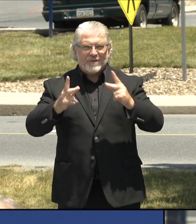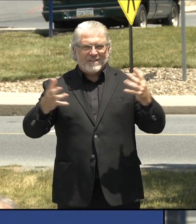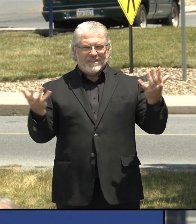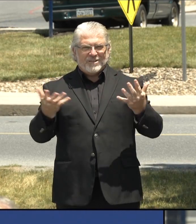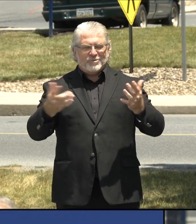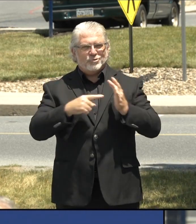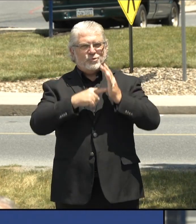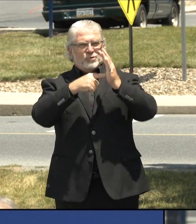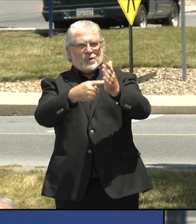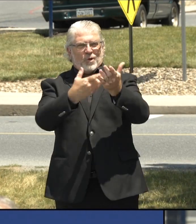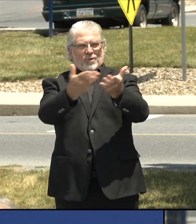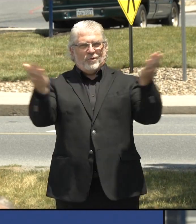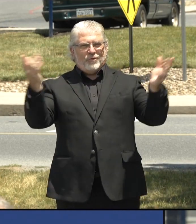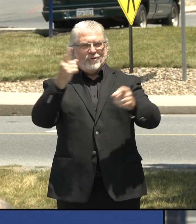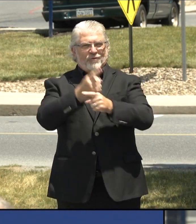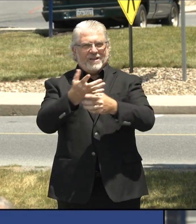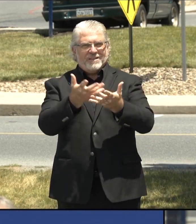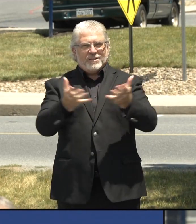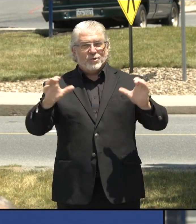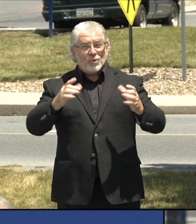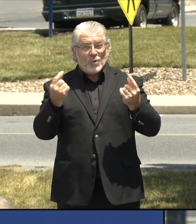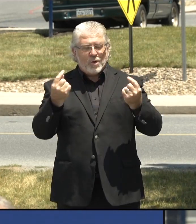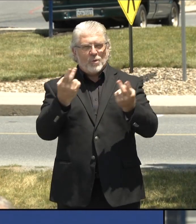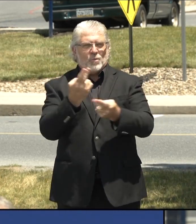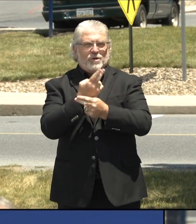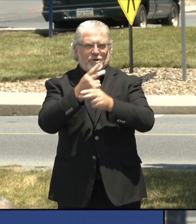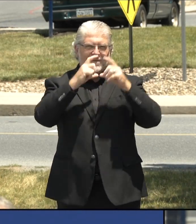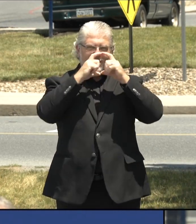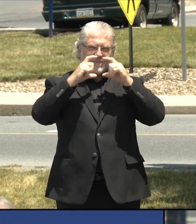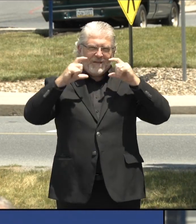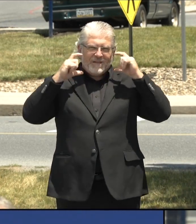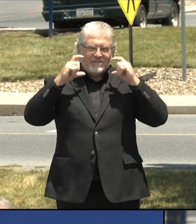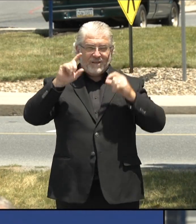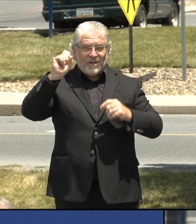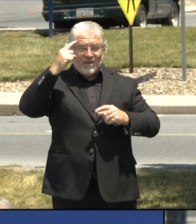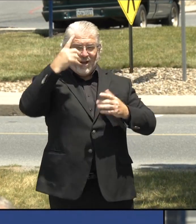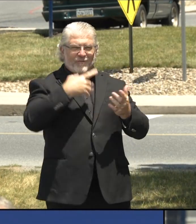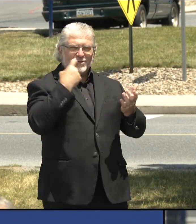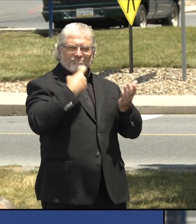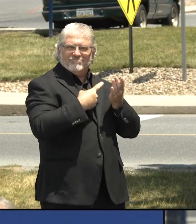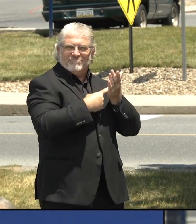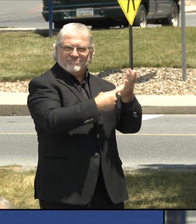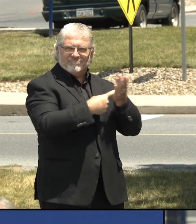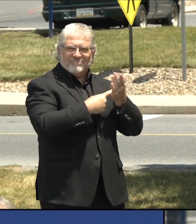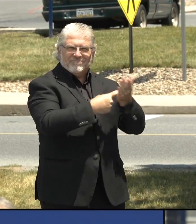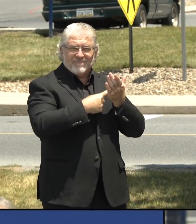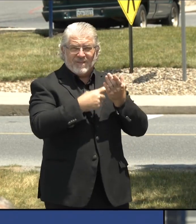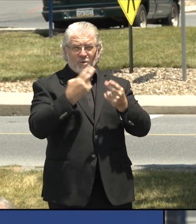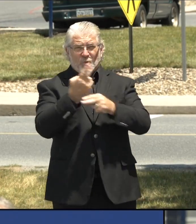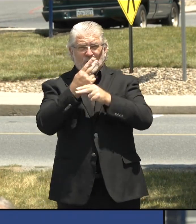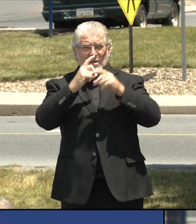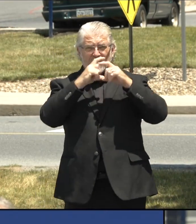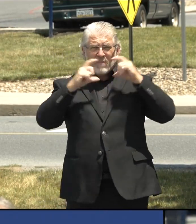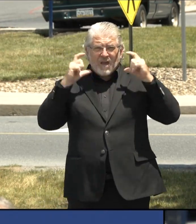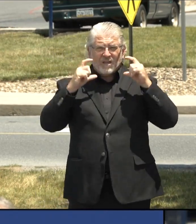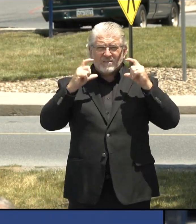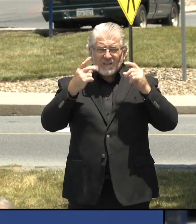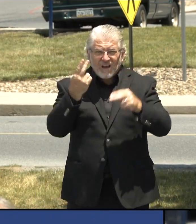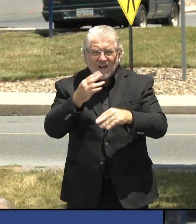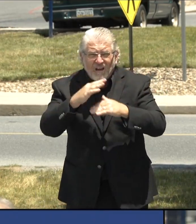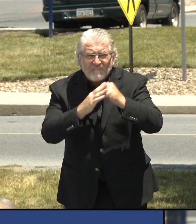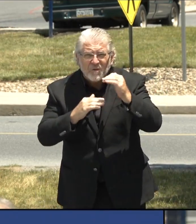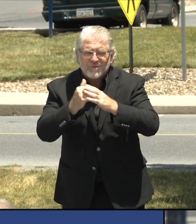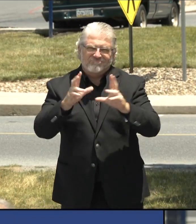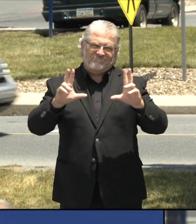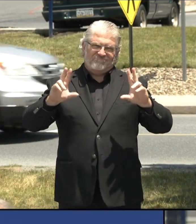the right things to do, wearing these masks. The governor and I were just talking about the fact that these are not the most comfortable devices in the world, but they